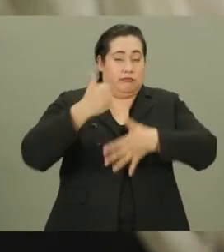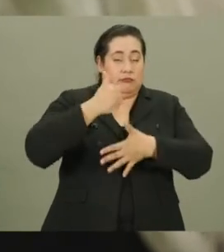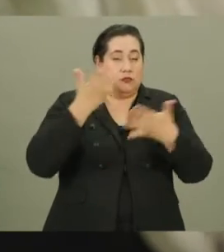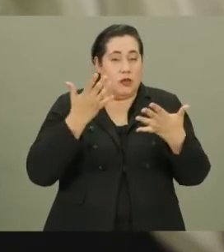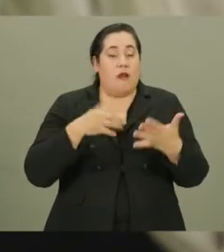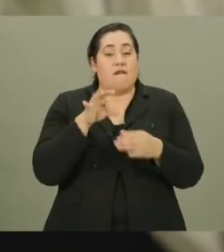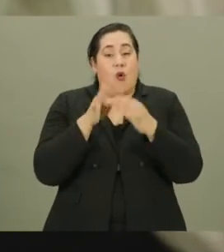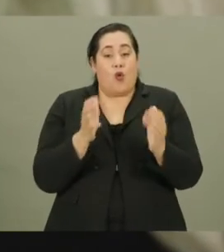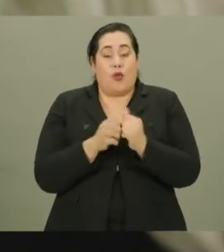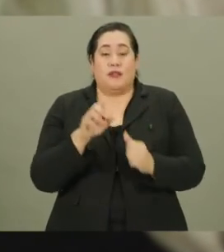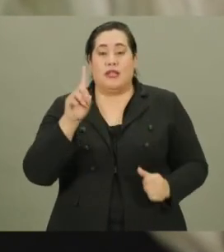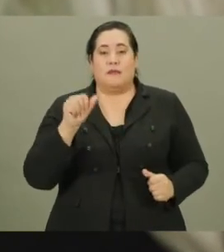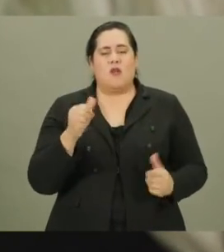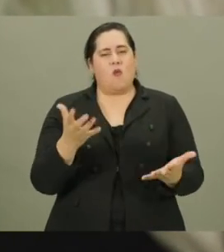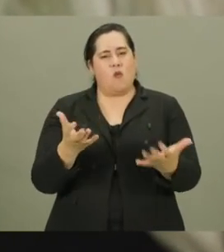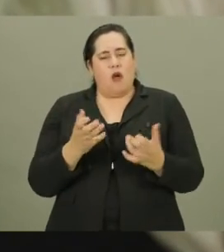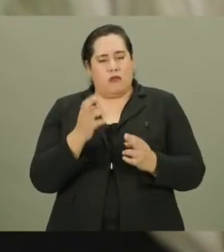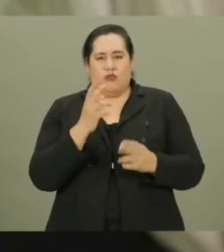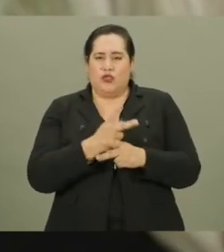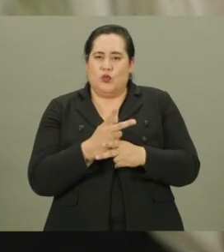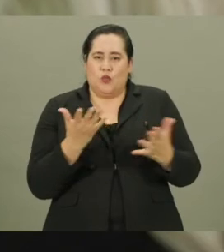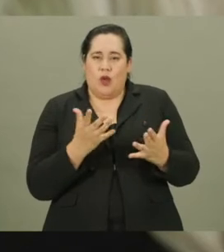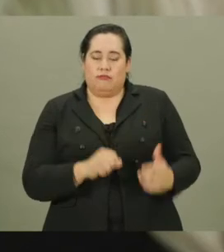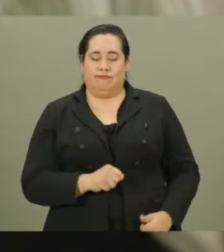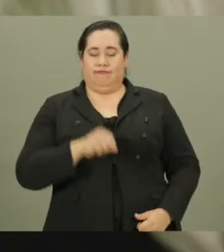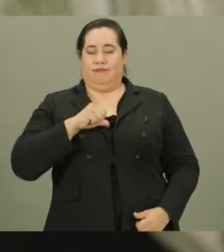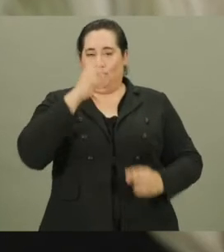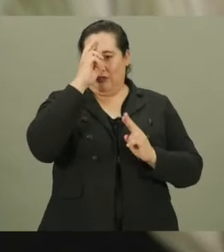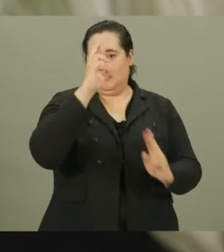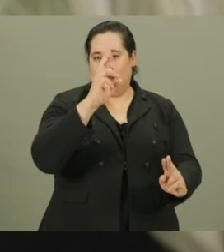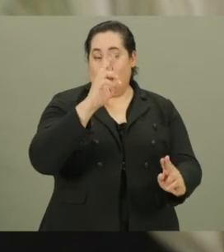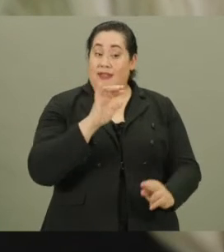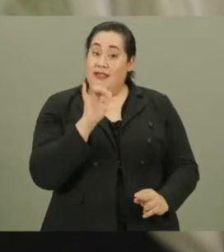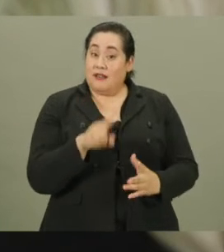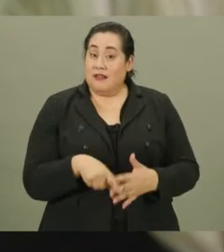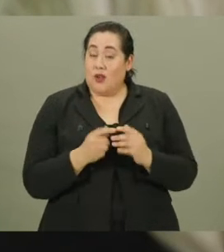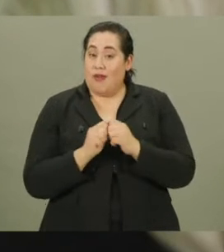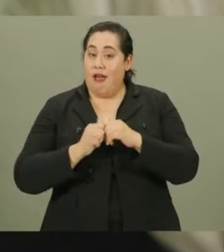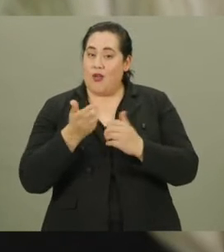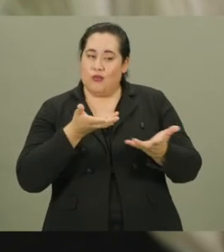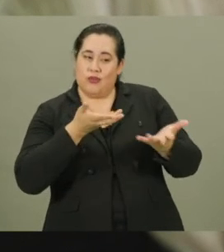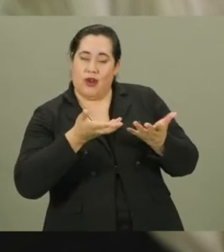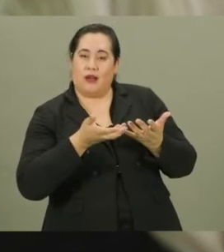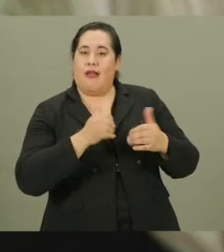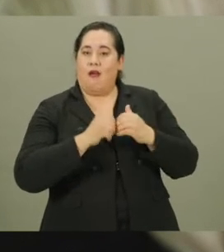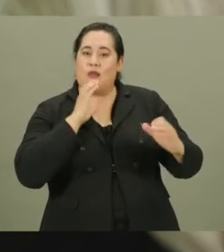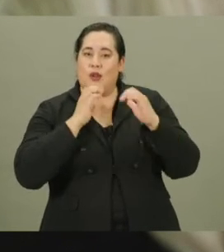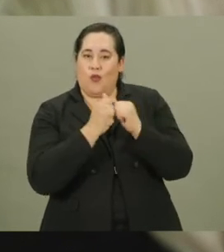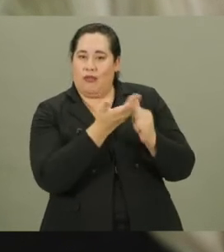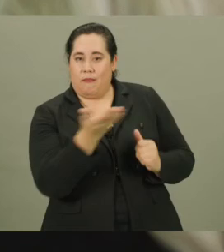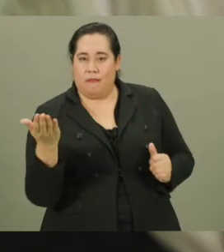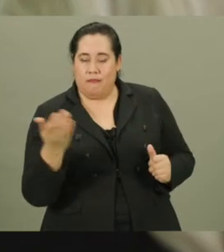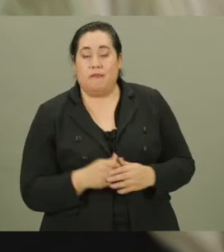foremost, voters with disabilities want to be treated with dignity and respect and that starts with how you interact and